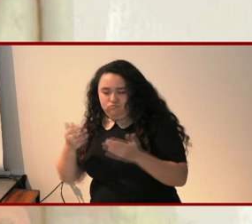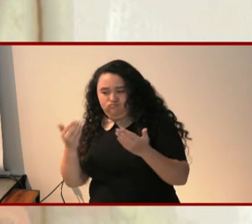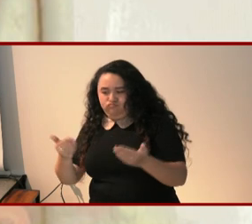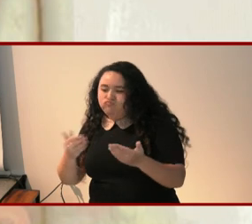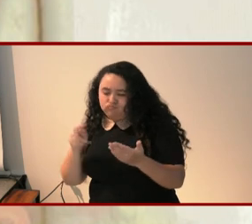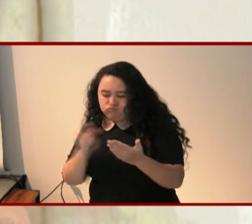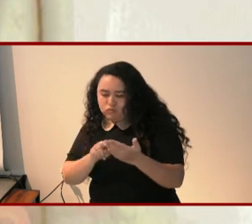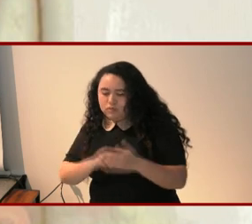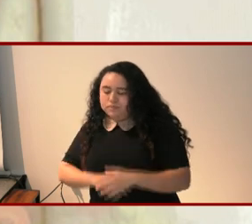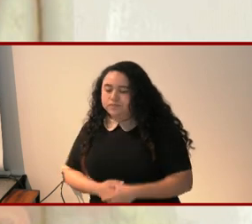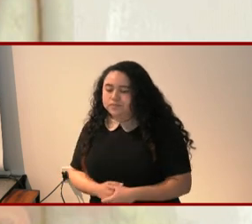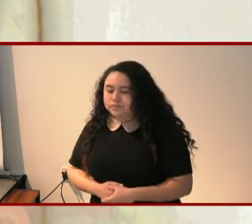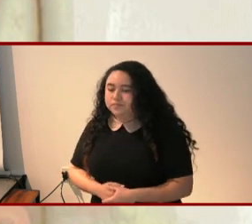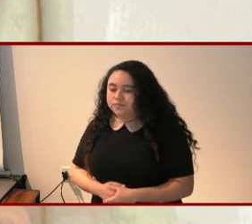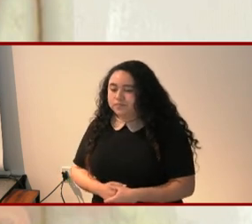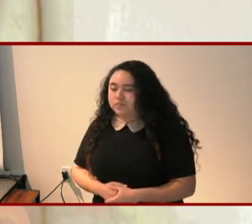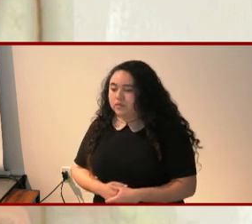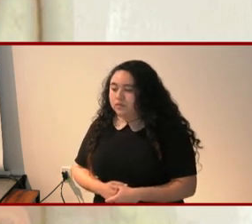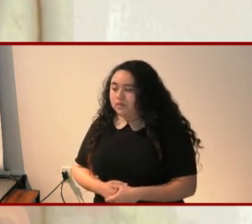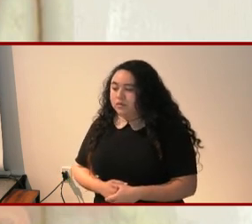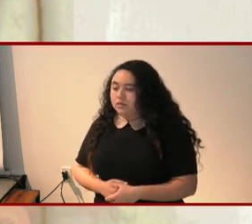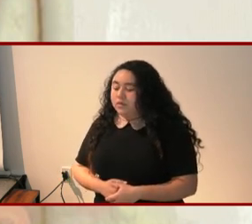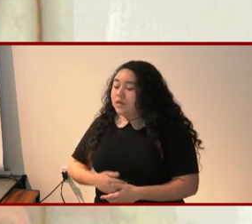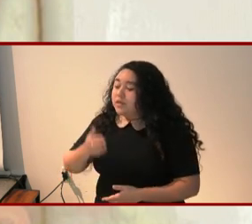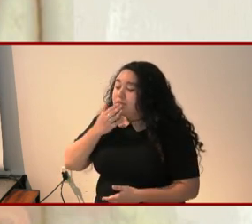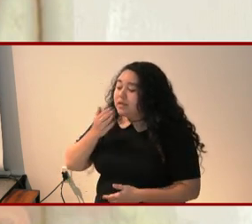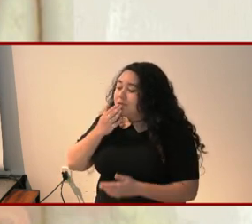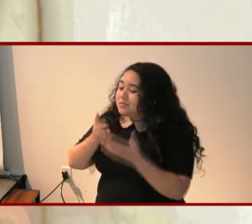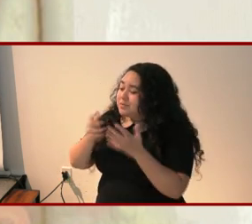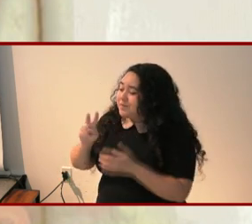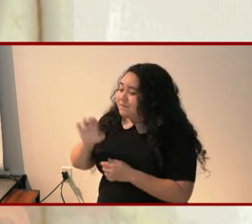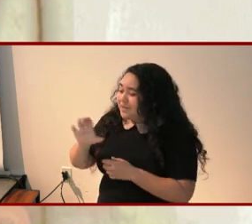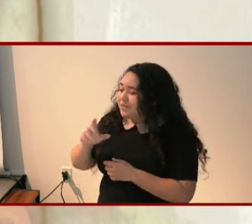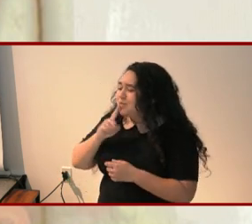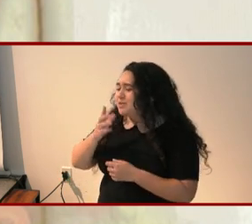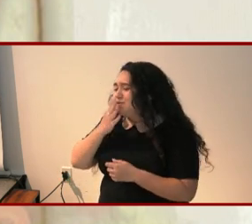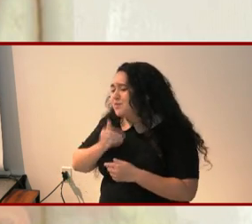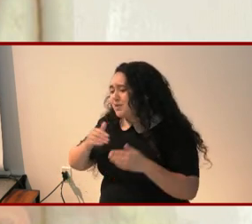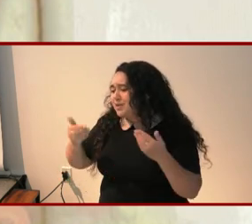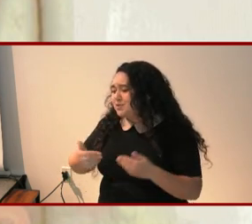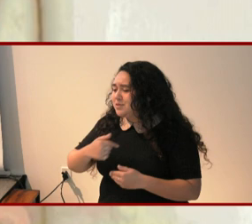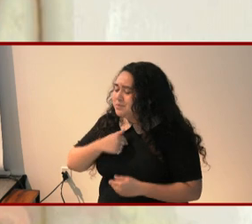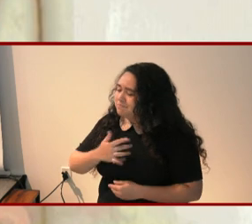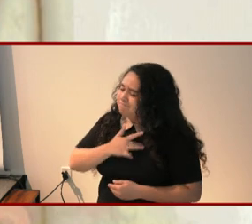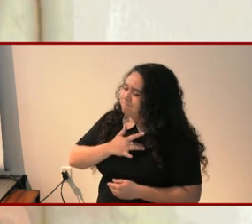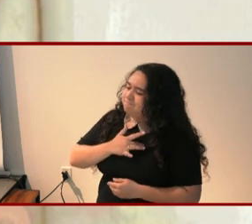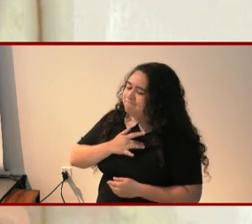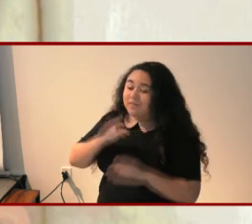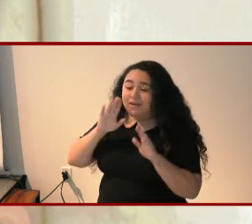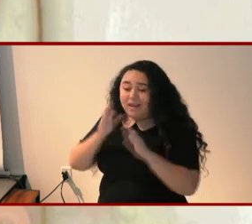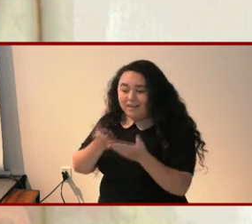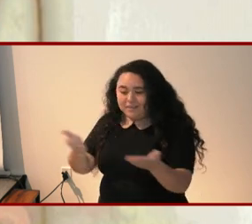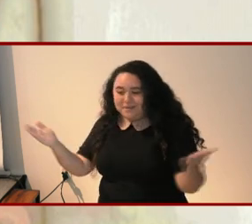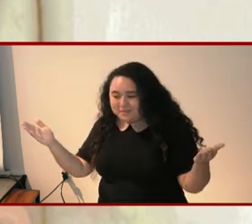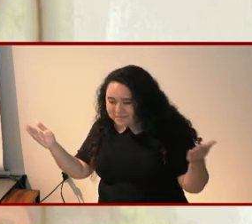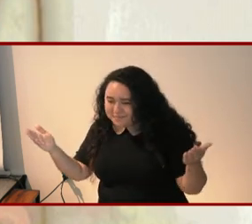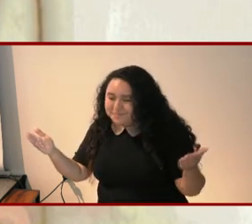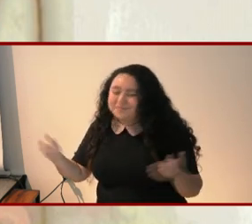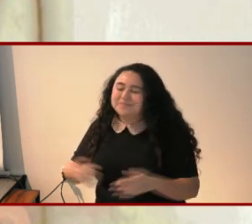for you. Thank you so much, Vic, for that very sweet introduction. It was very touching. Hello to all of you.